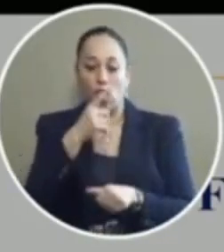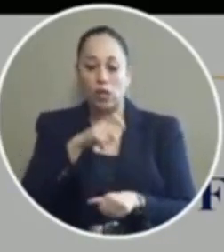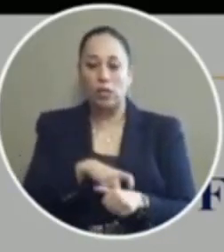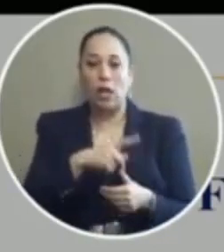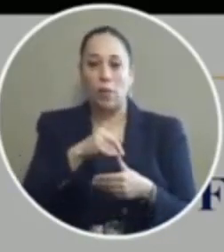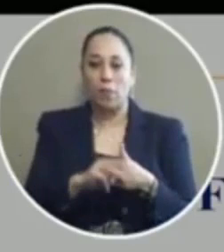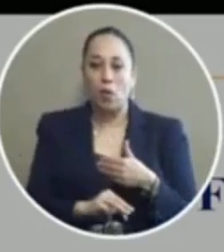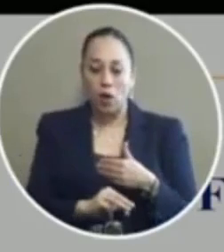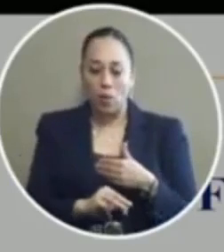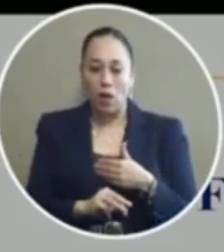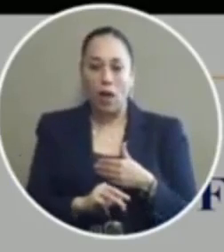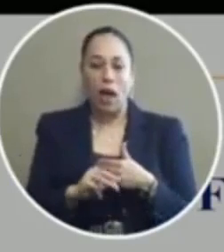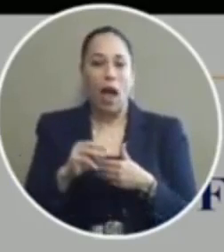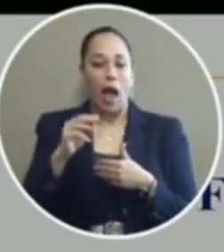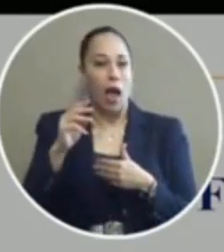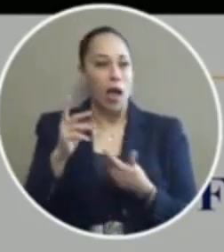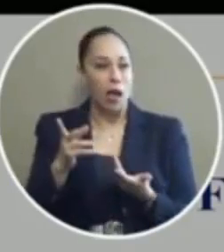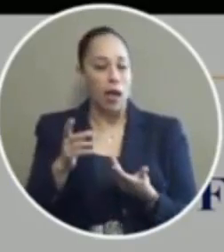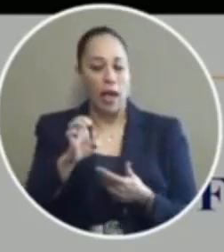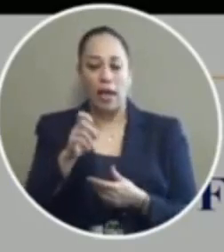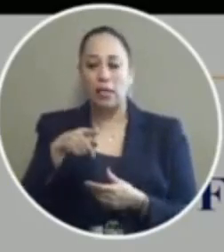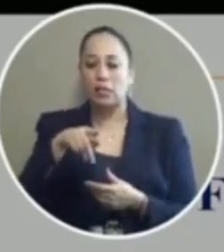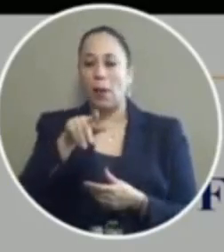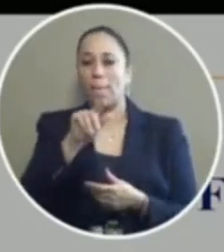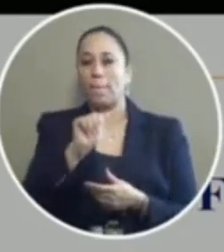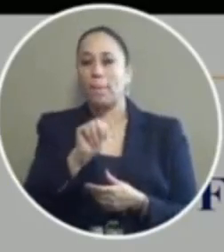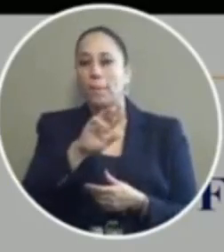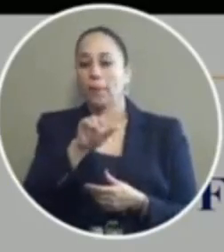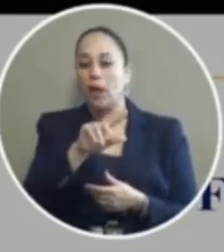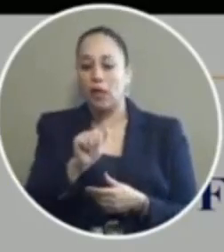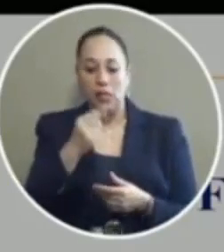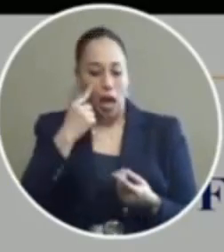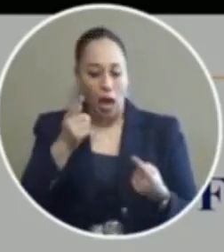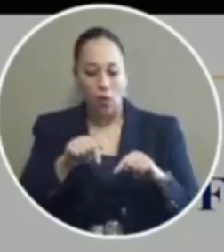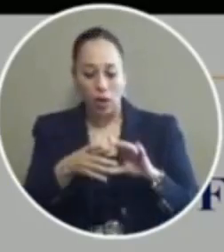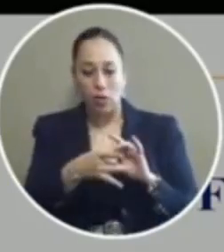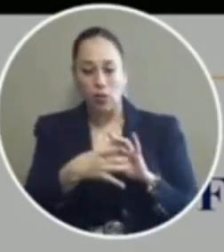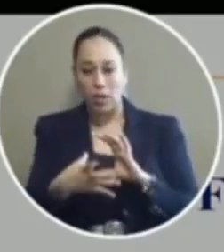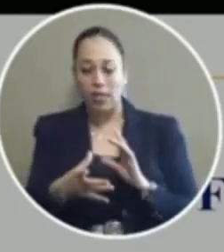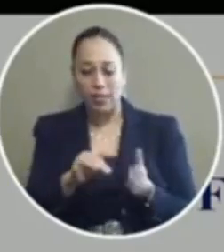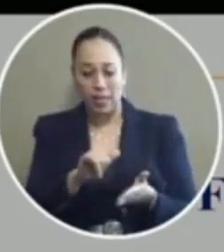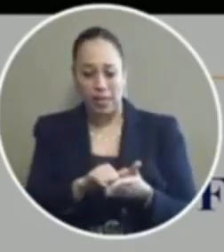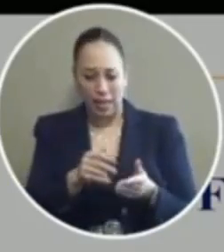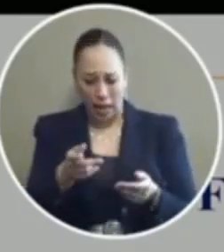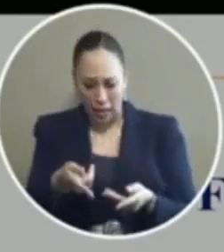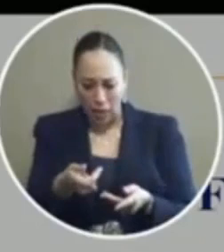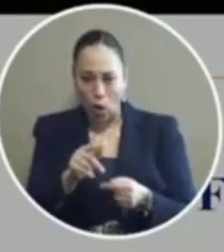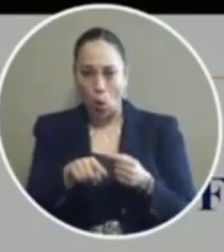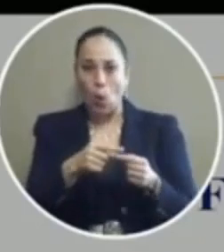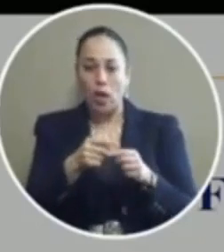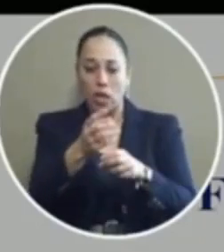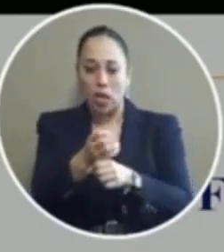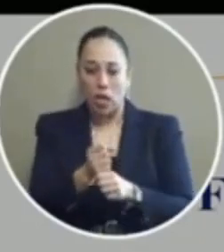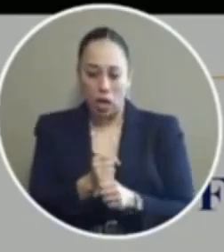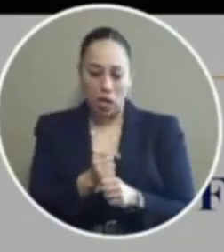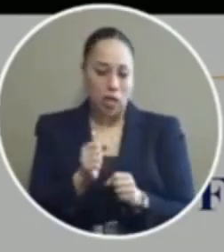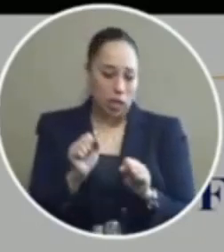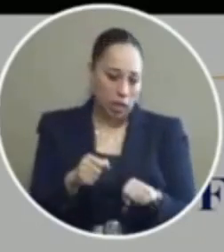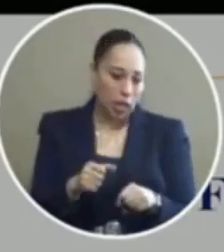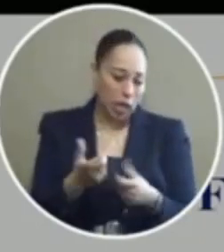program and I think mr. I made a sparse so would agree that the release is done at the scene for those that are eligible for it